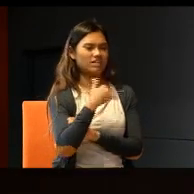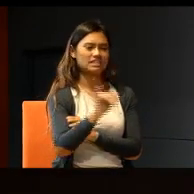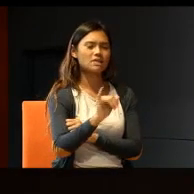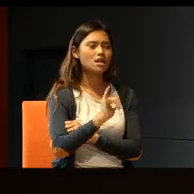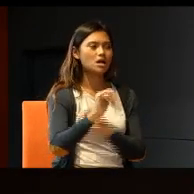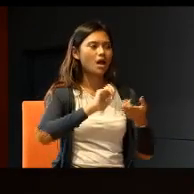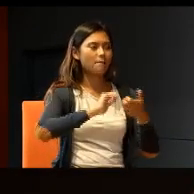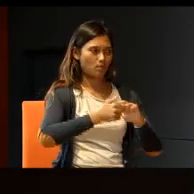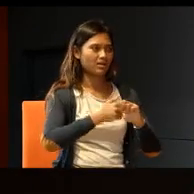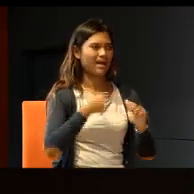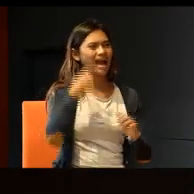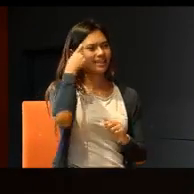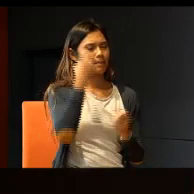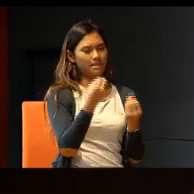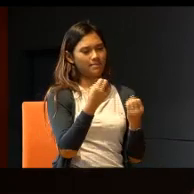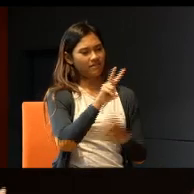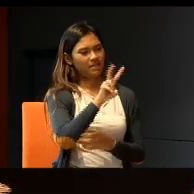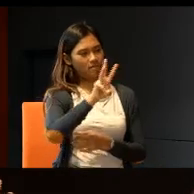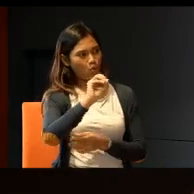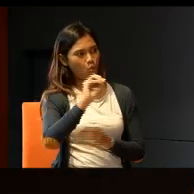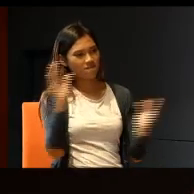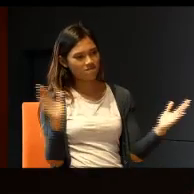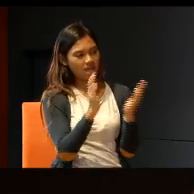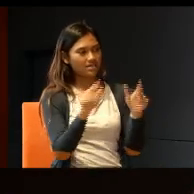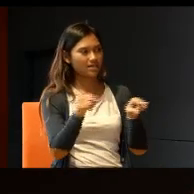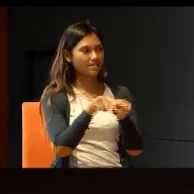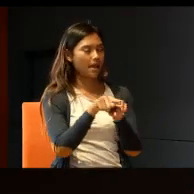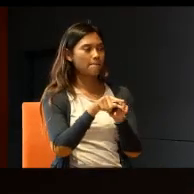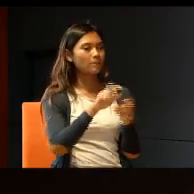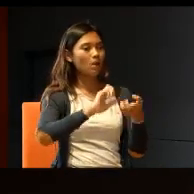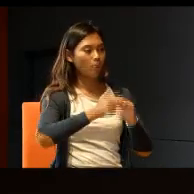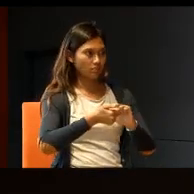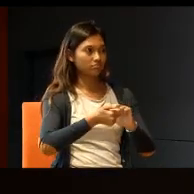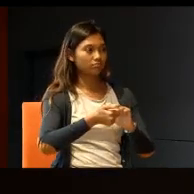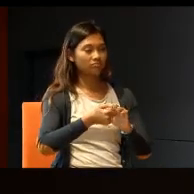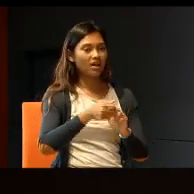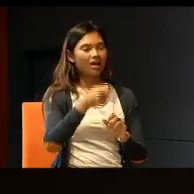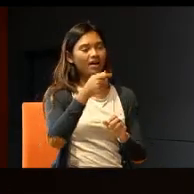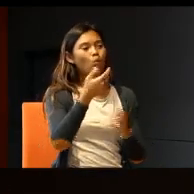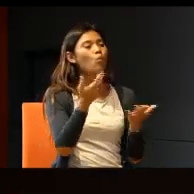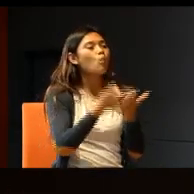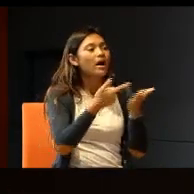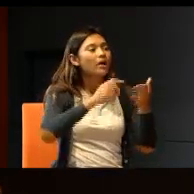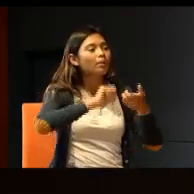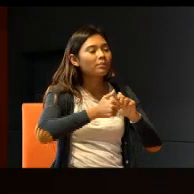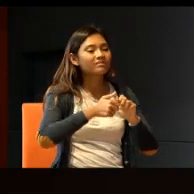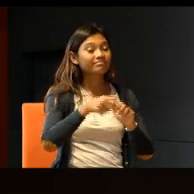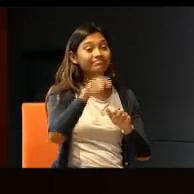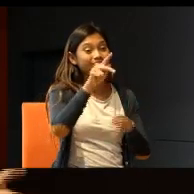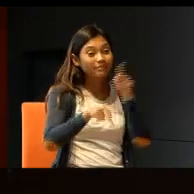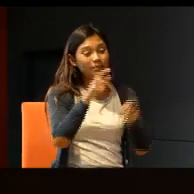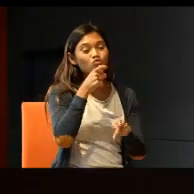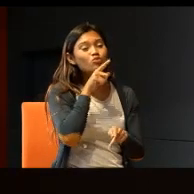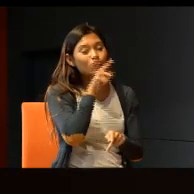VWOs face that problem, which is that those who really need help don't come forward.